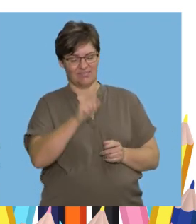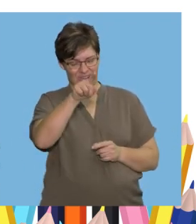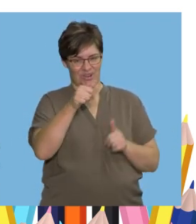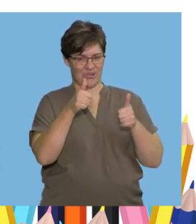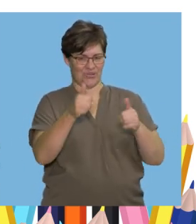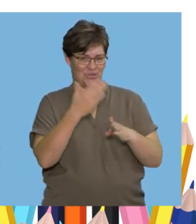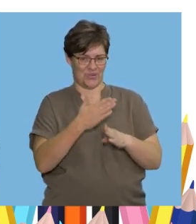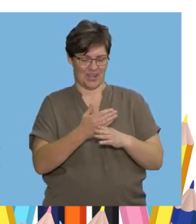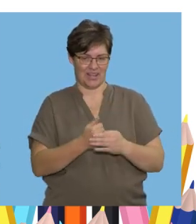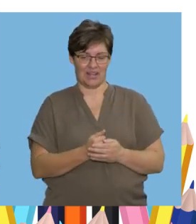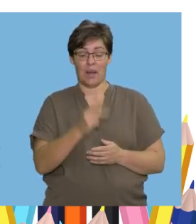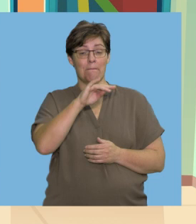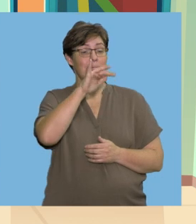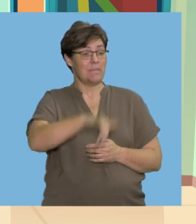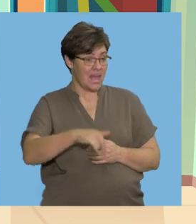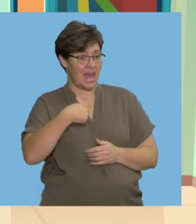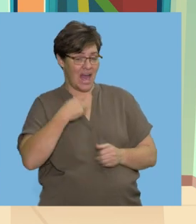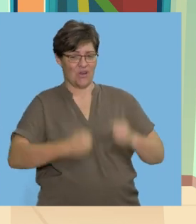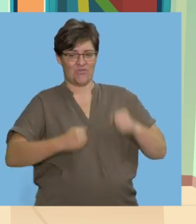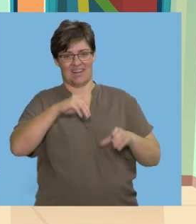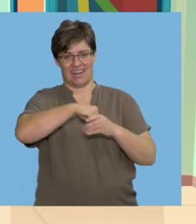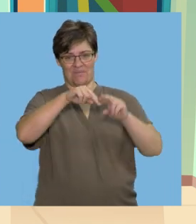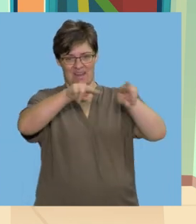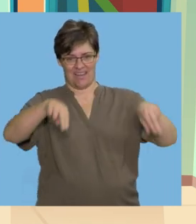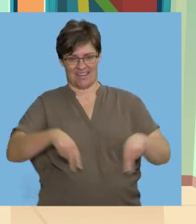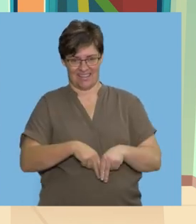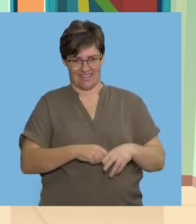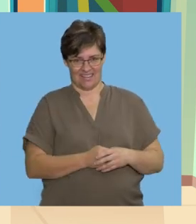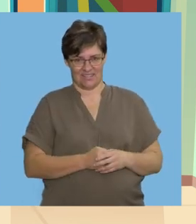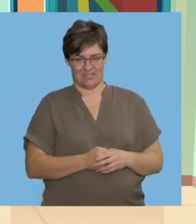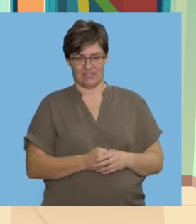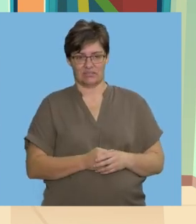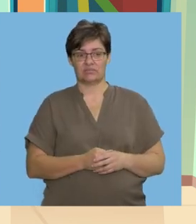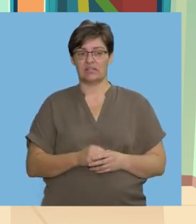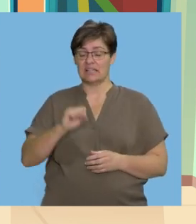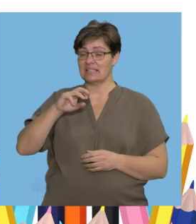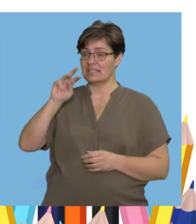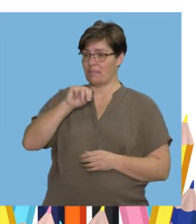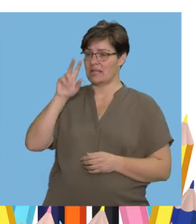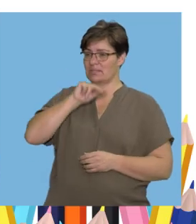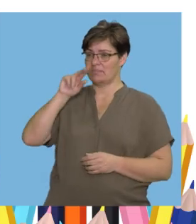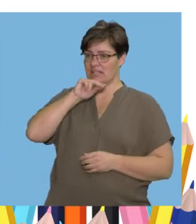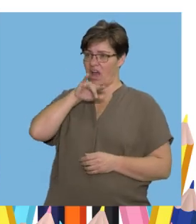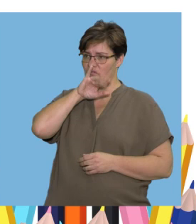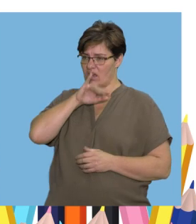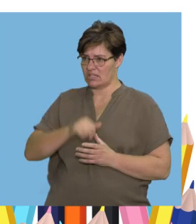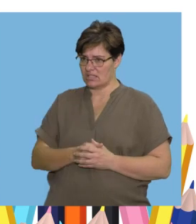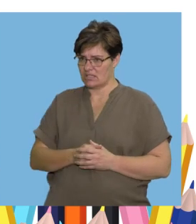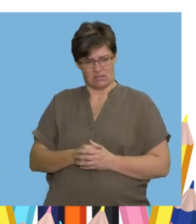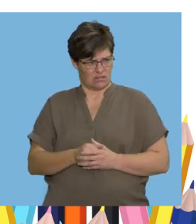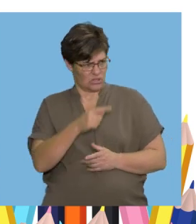park? Good work May I run in the park? Listen Sam speaks